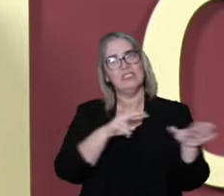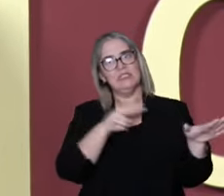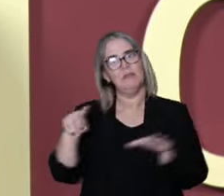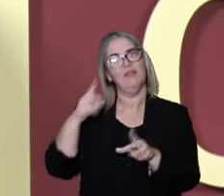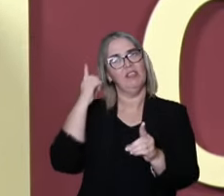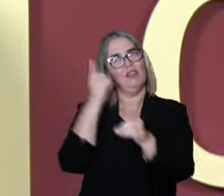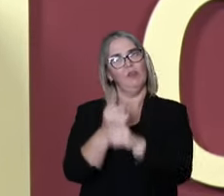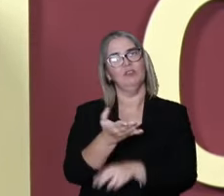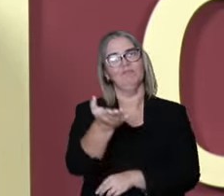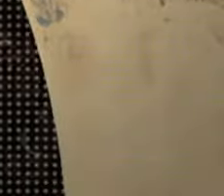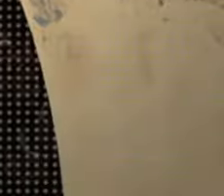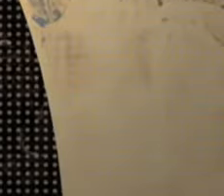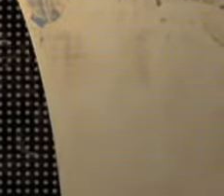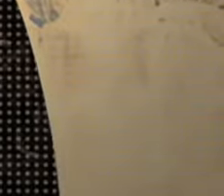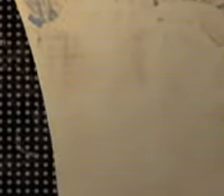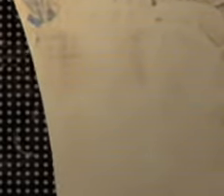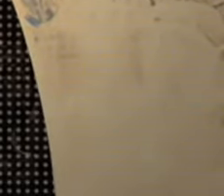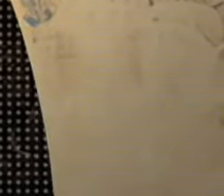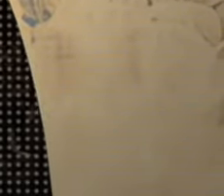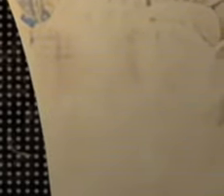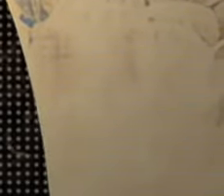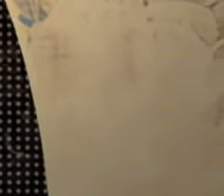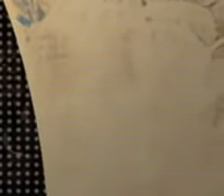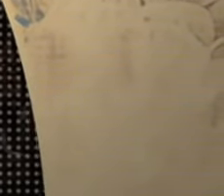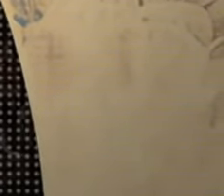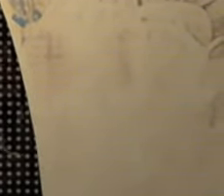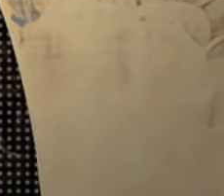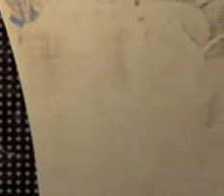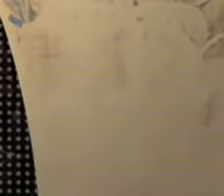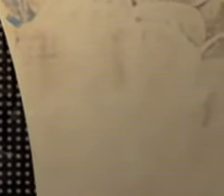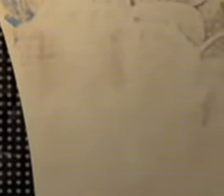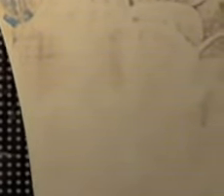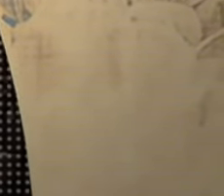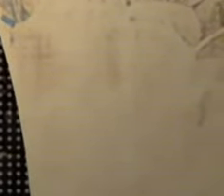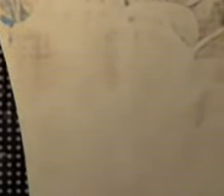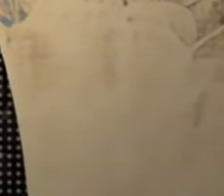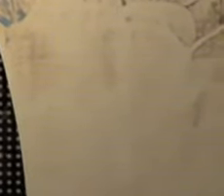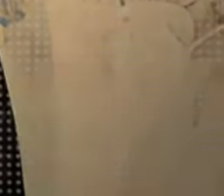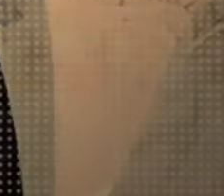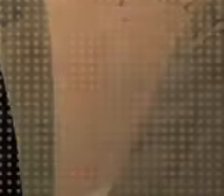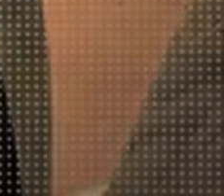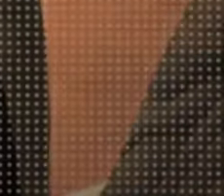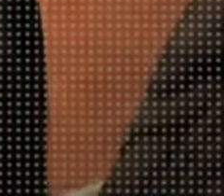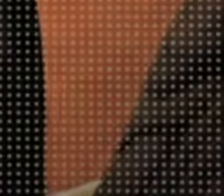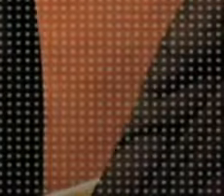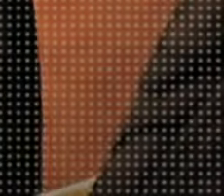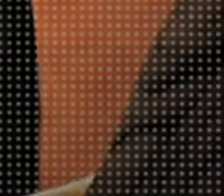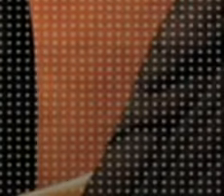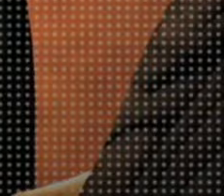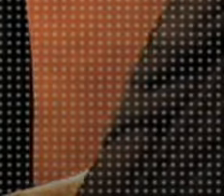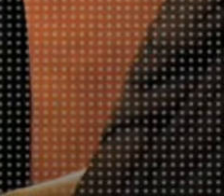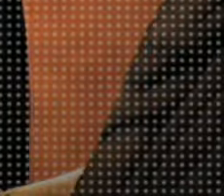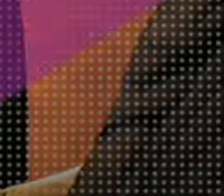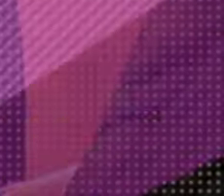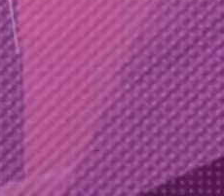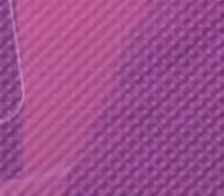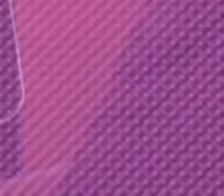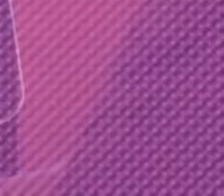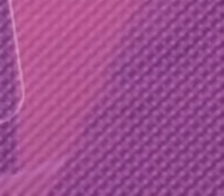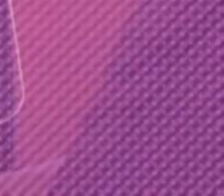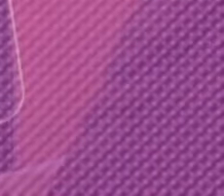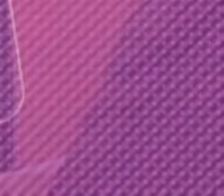in Café Filosófico CPFL for next week. Thank you. So to speak